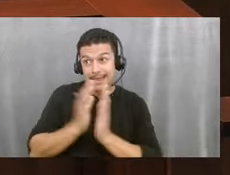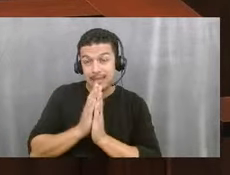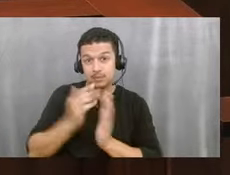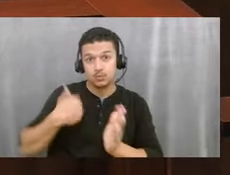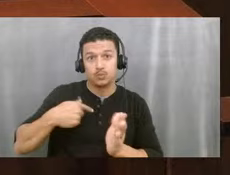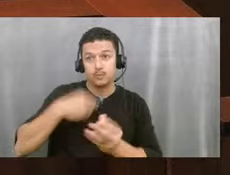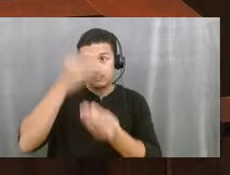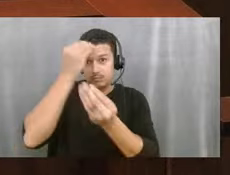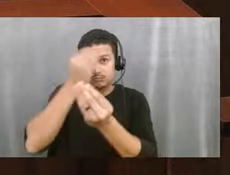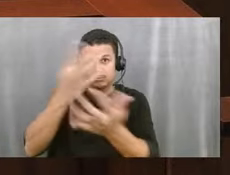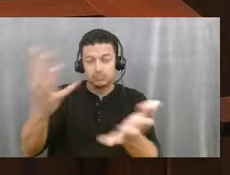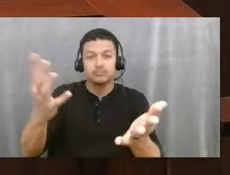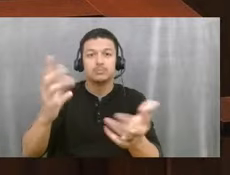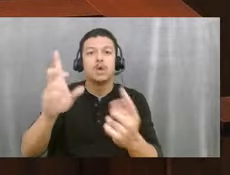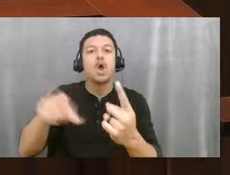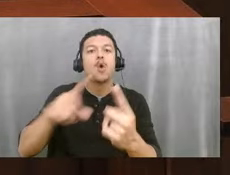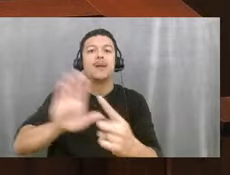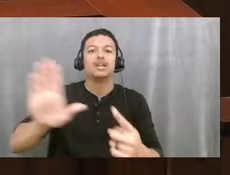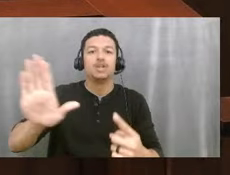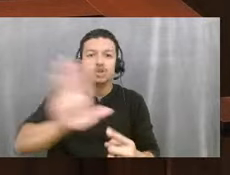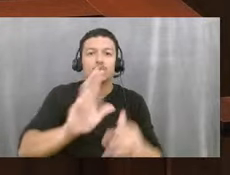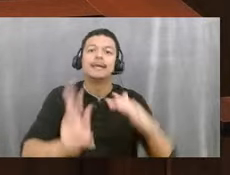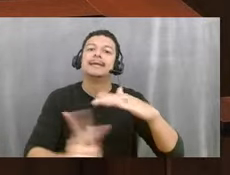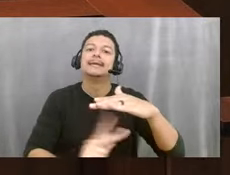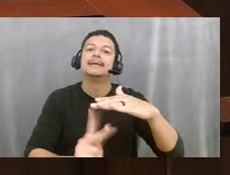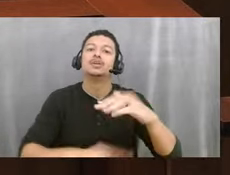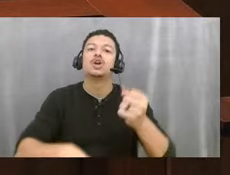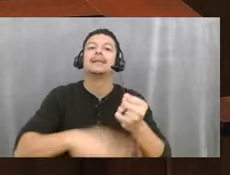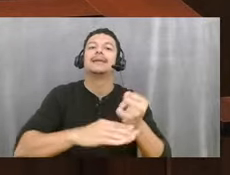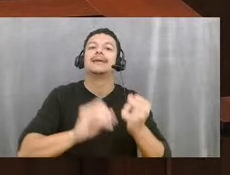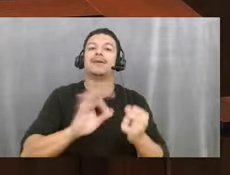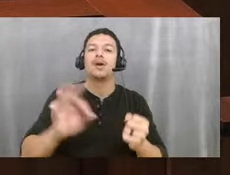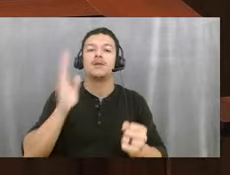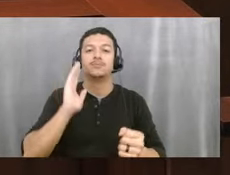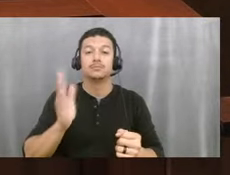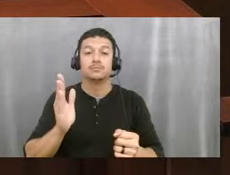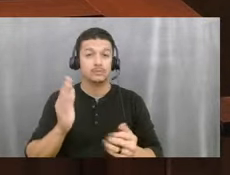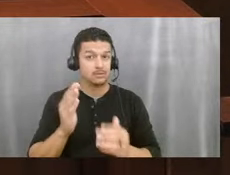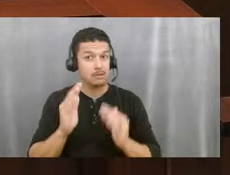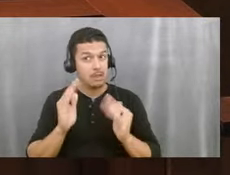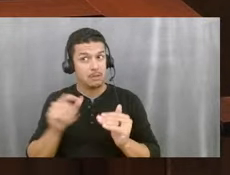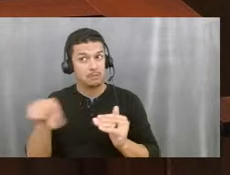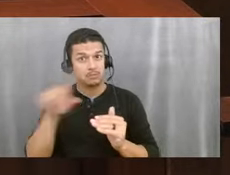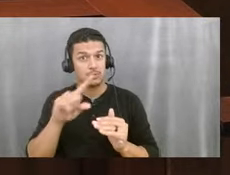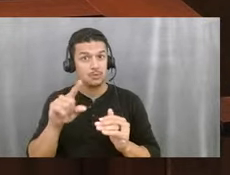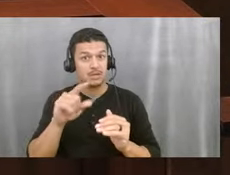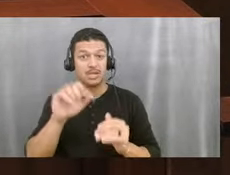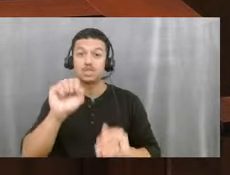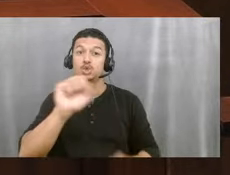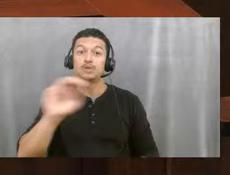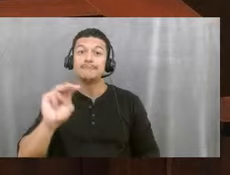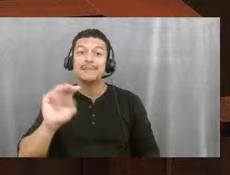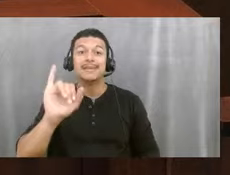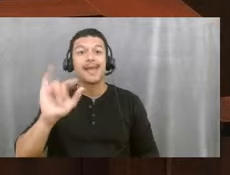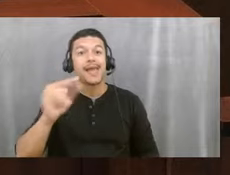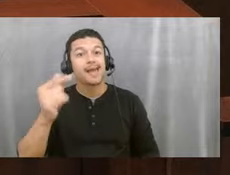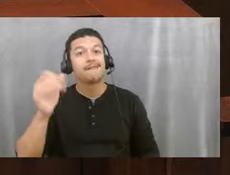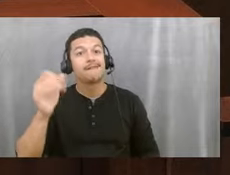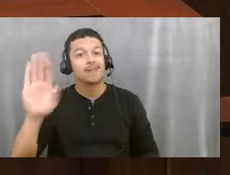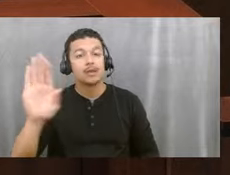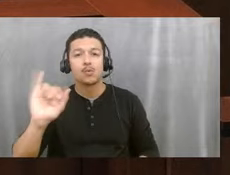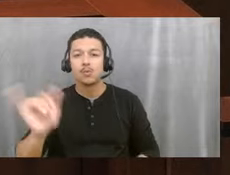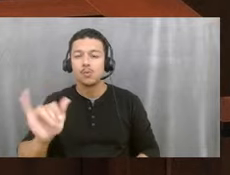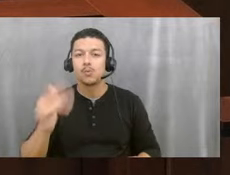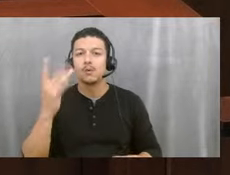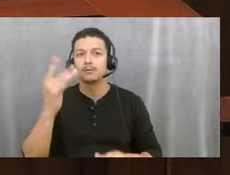kindergarten kickoffs are going to be. And then hopefully you guys can get it out on your social media as well because a lot of the parents that have kindergartners are